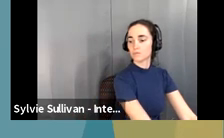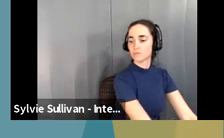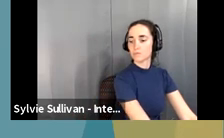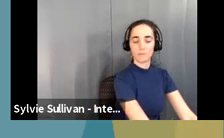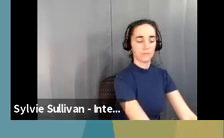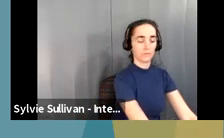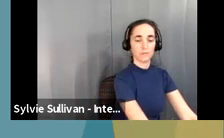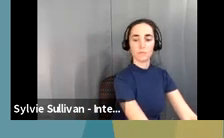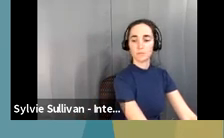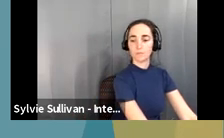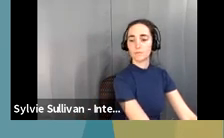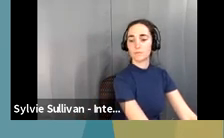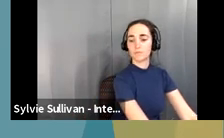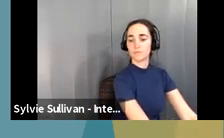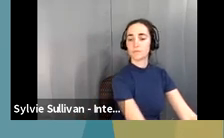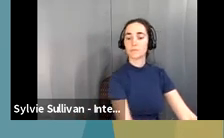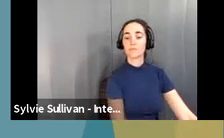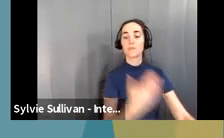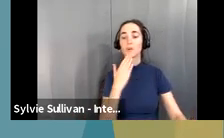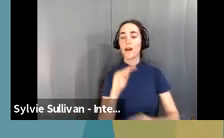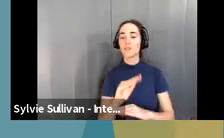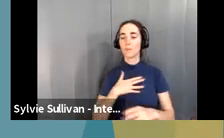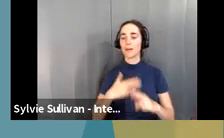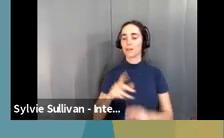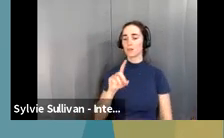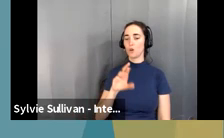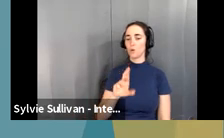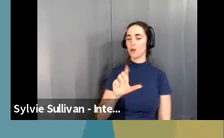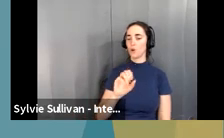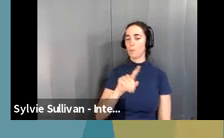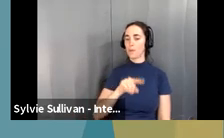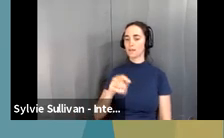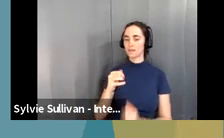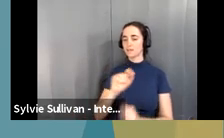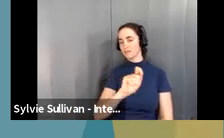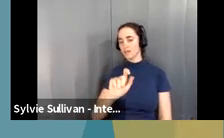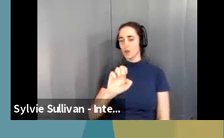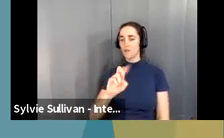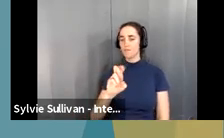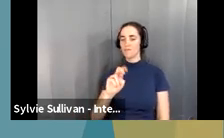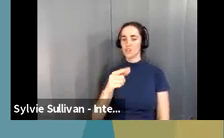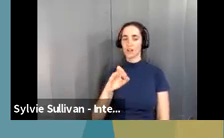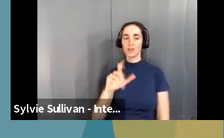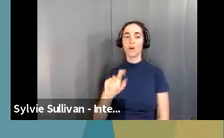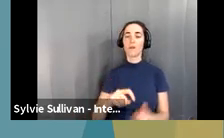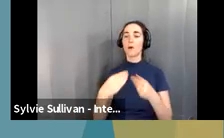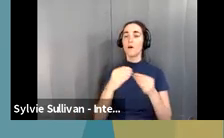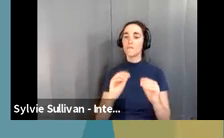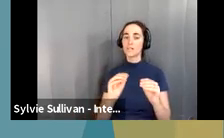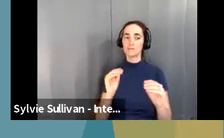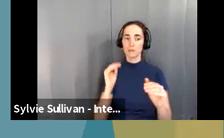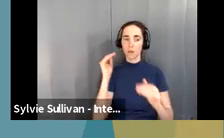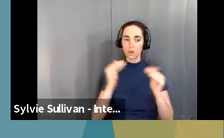Good afternoon. This is Dr. Lopez Evangelio from the Office of Aging and Adult Services. I'm the Assistant Secretary.